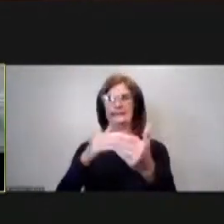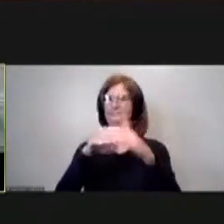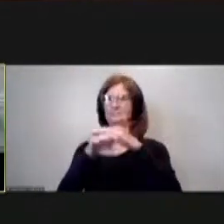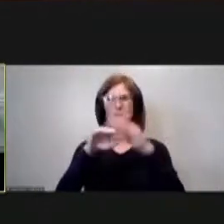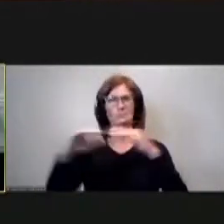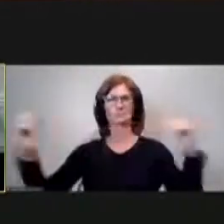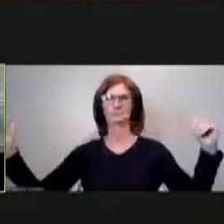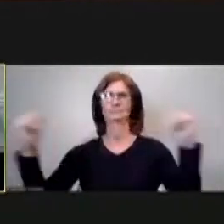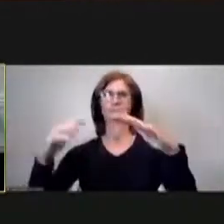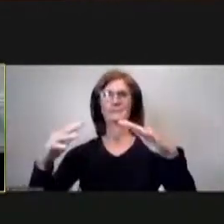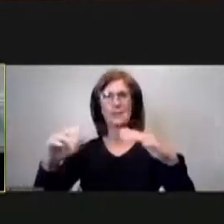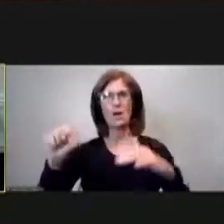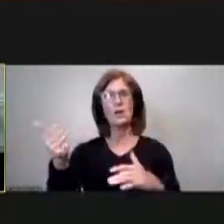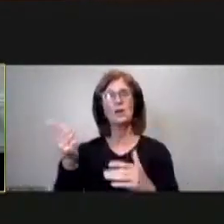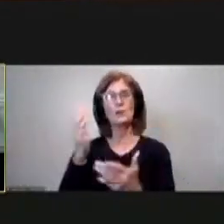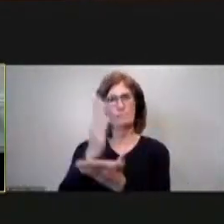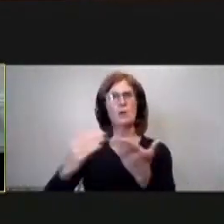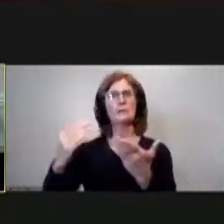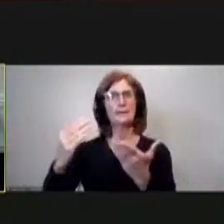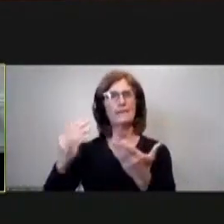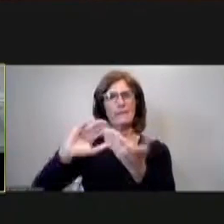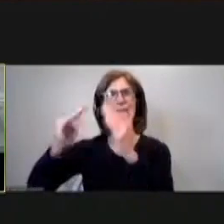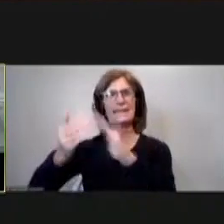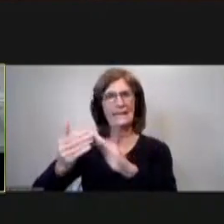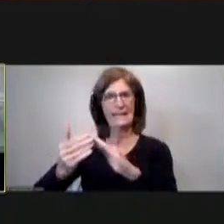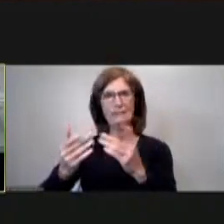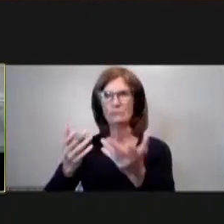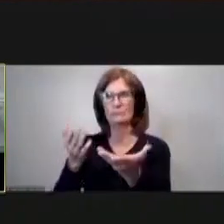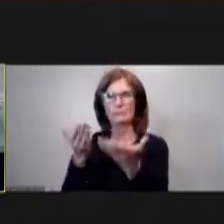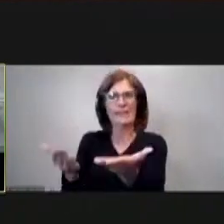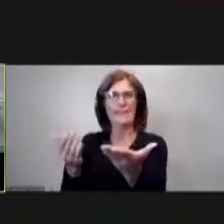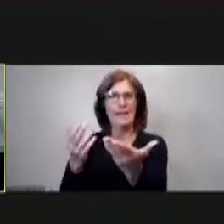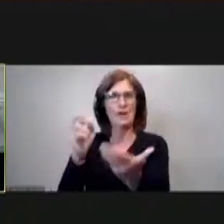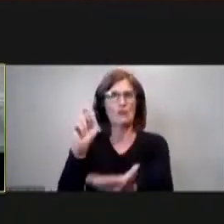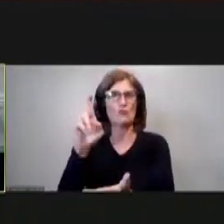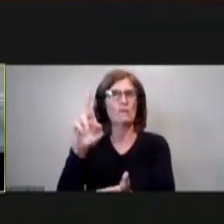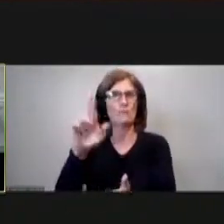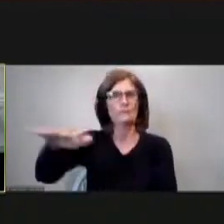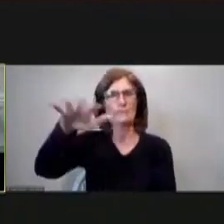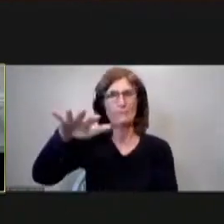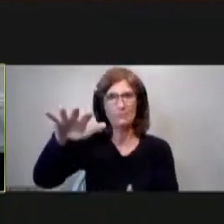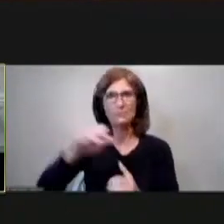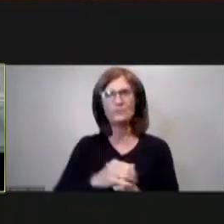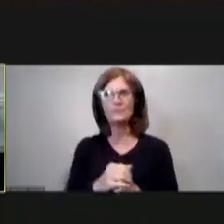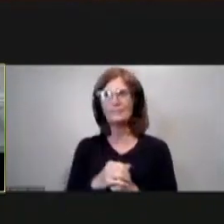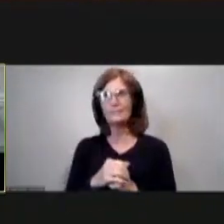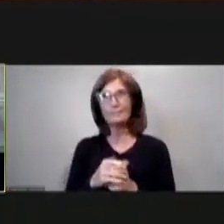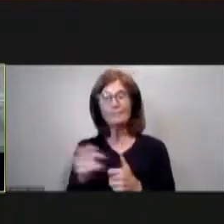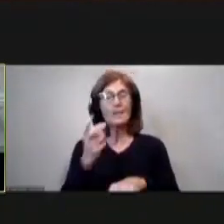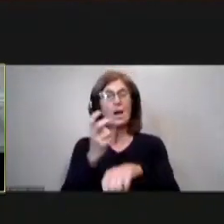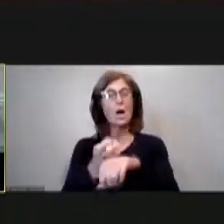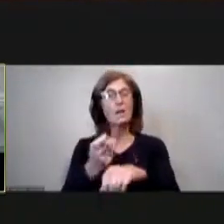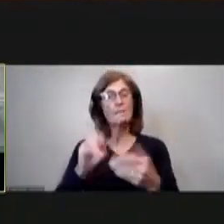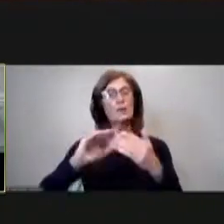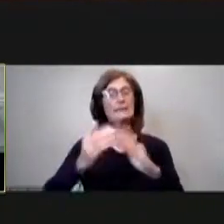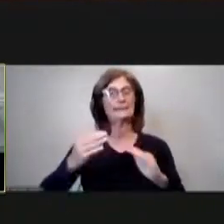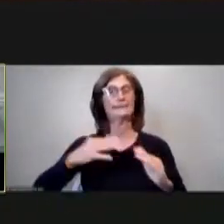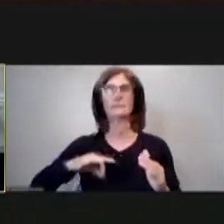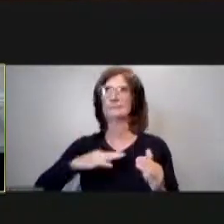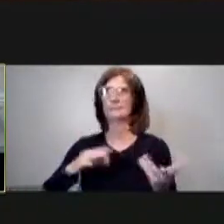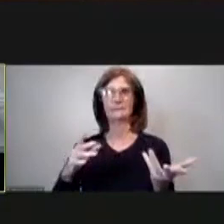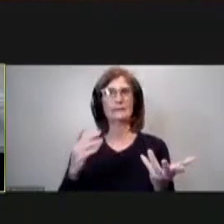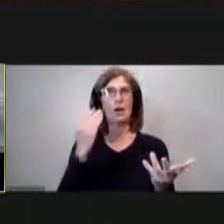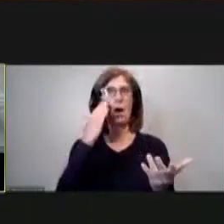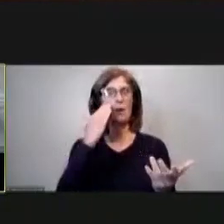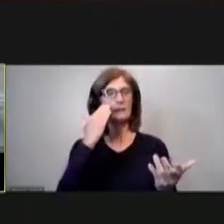to other parts of the city because highways and things like that right on the riverfront um it's hard for the city of it's right let's just acknowledge it's hard to